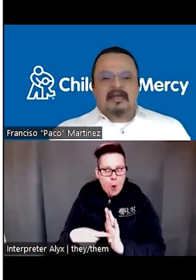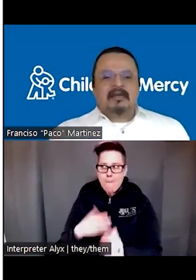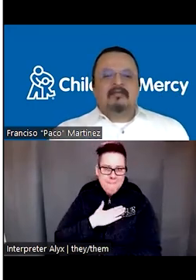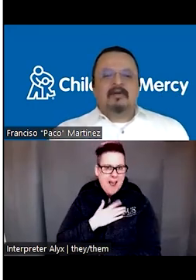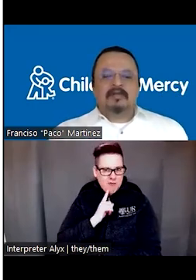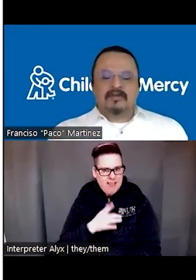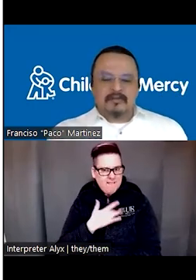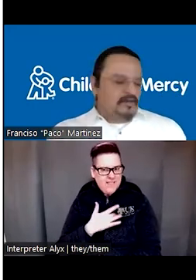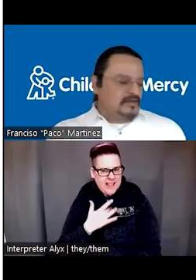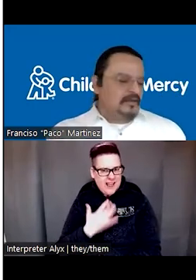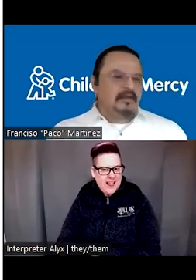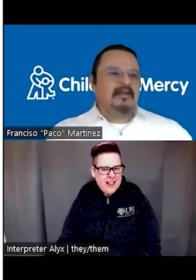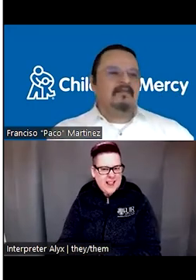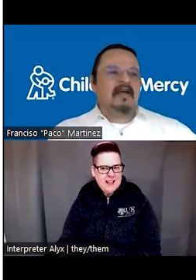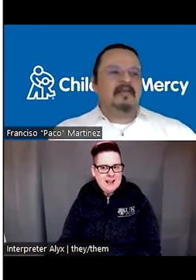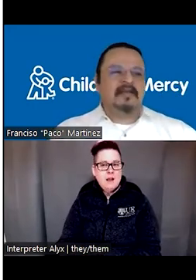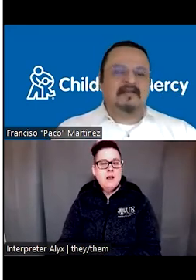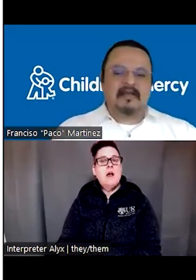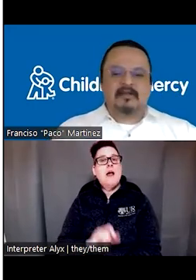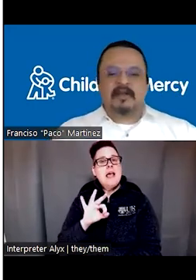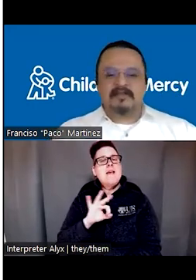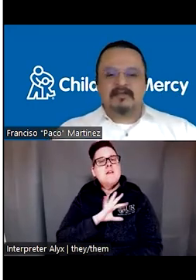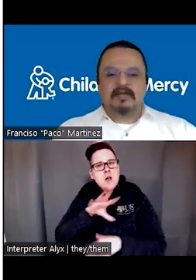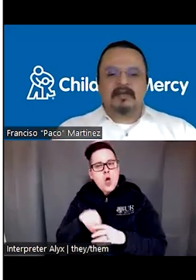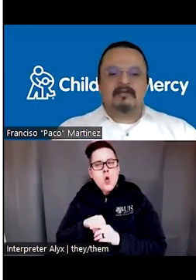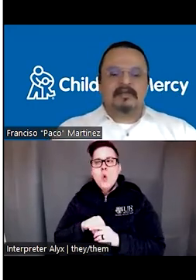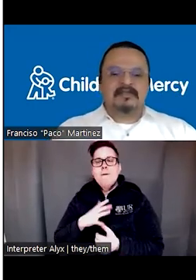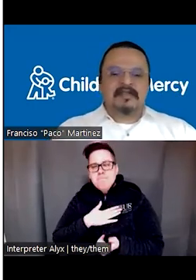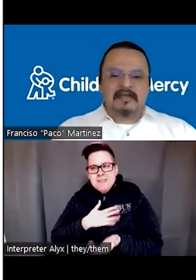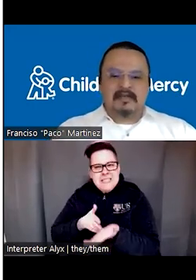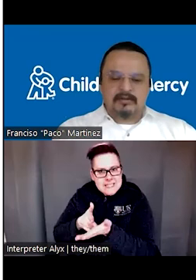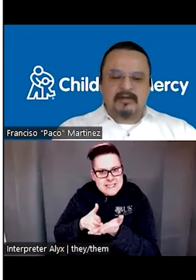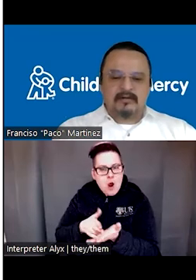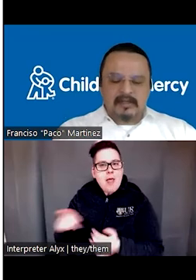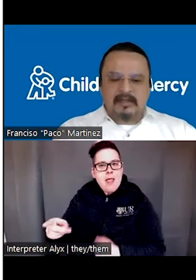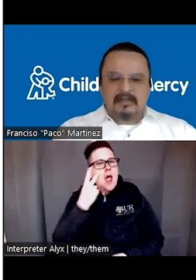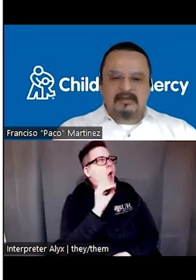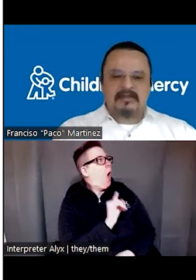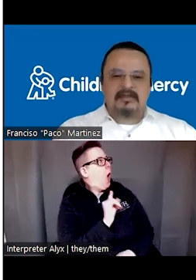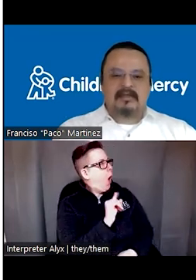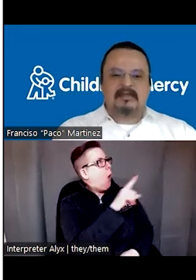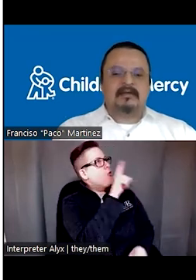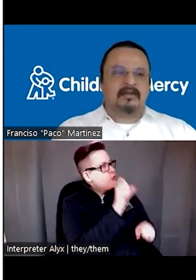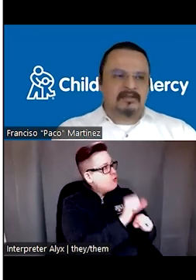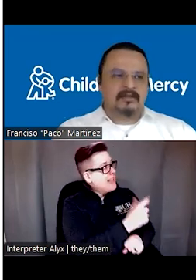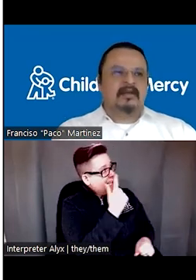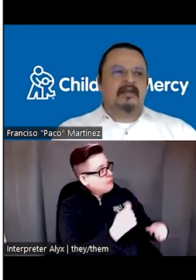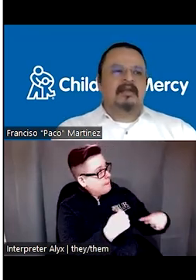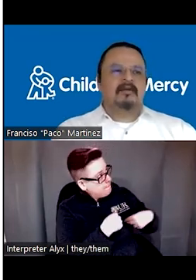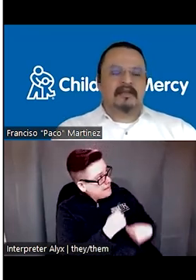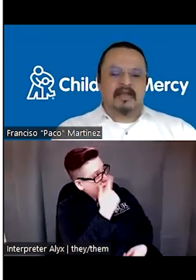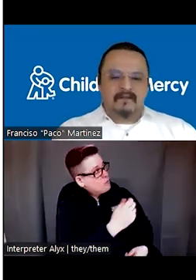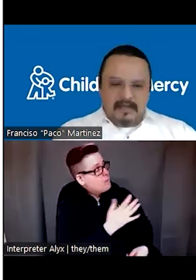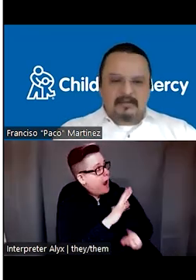And when we do this with sincerity, the families and your patients will, will see that you are really interested in their culture,